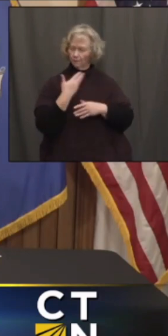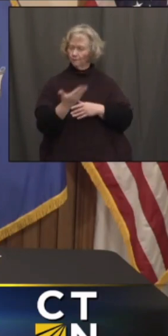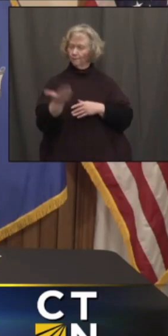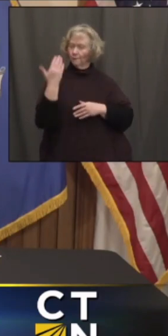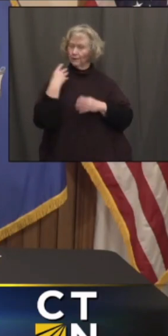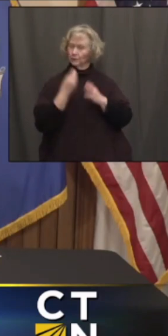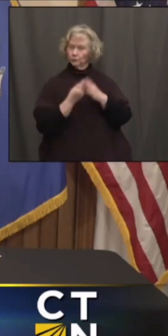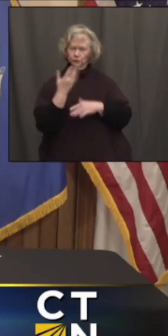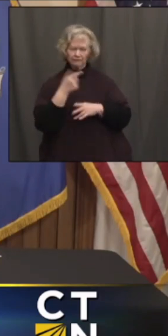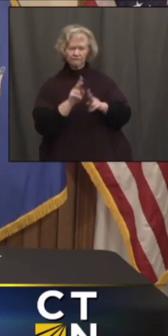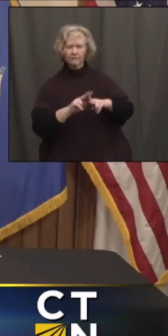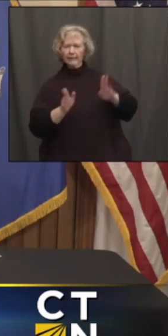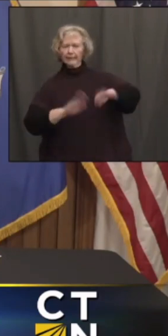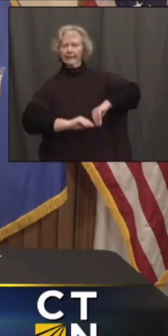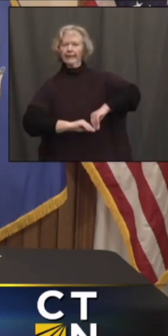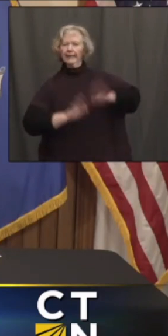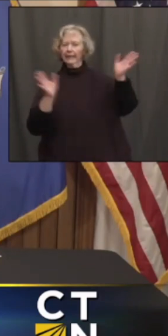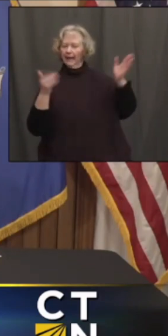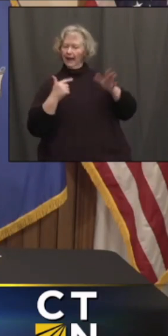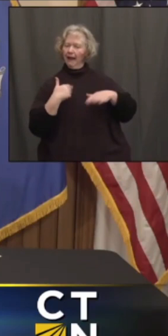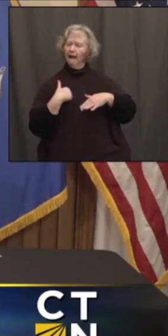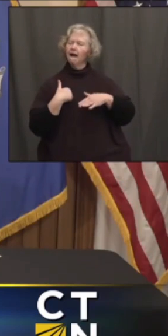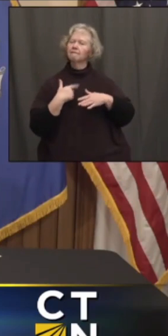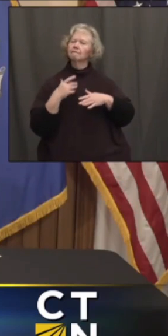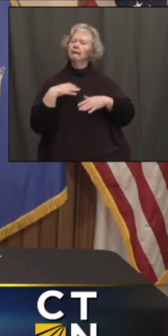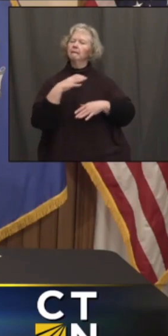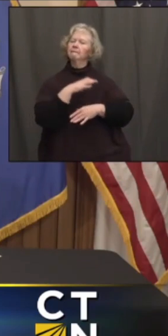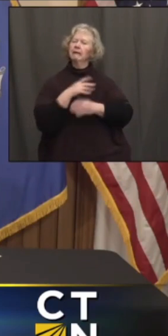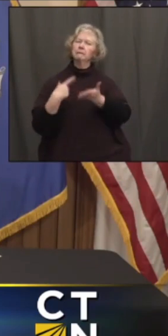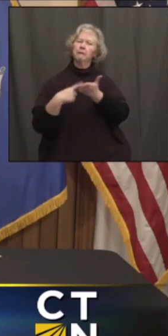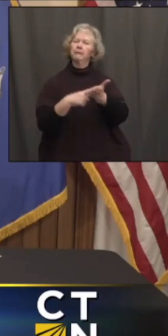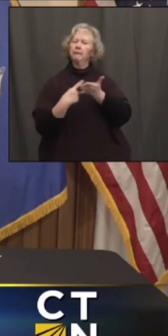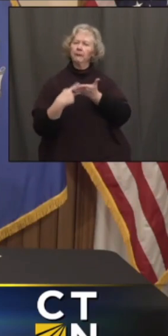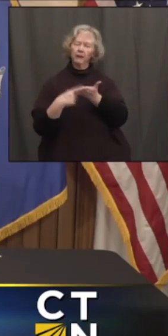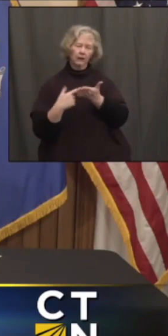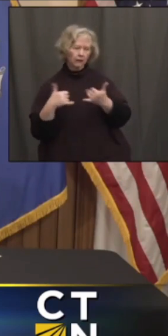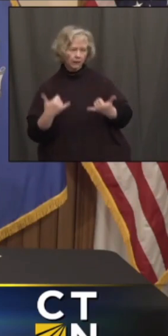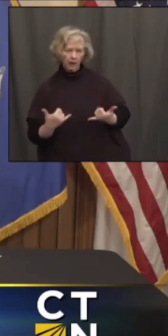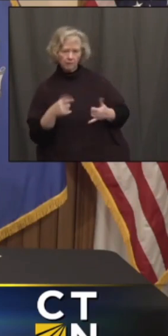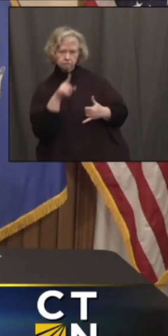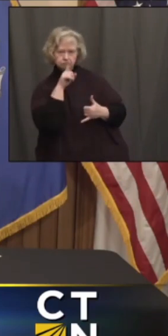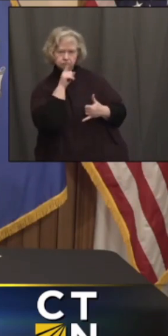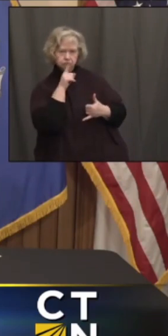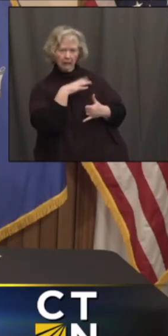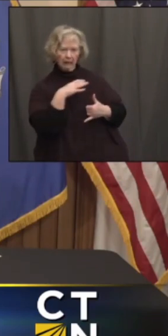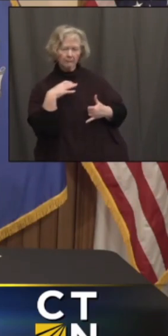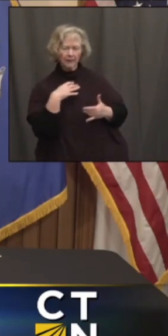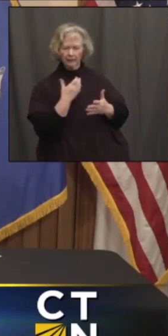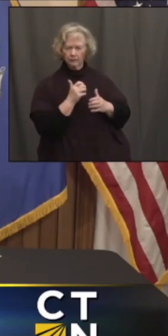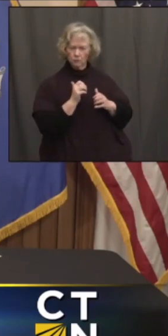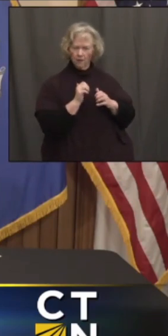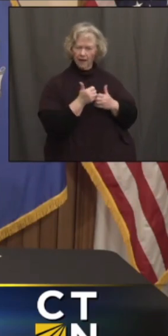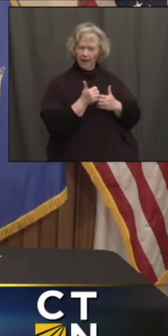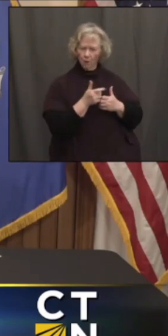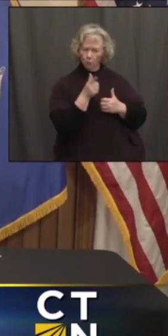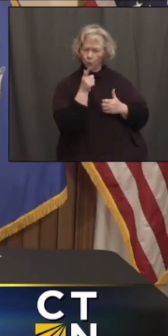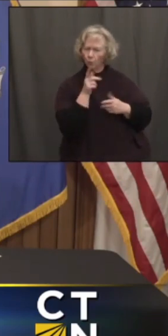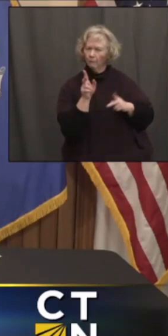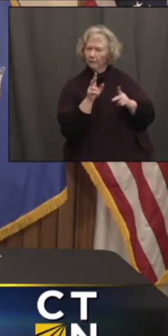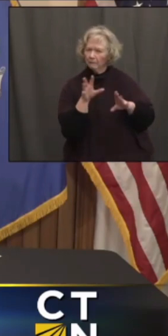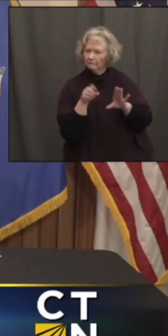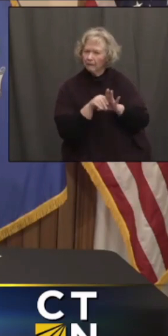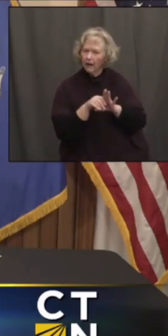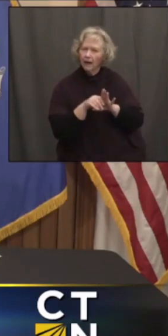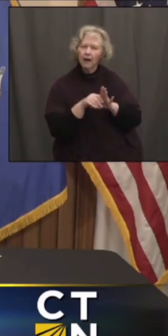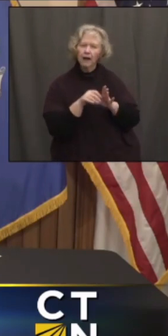transparent reopening committee. This time around, there wasn't. So, Governor, I'd be interested to hear kind of all the people you've spoken to, all the